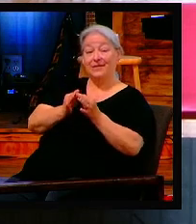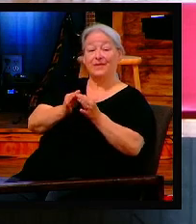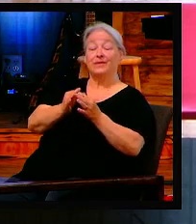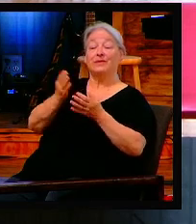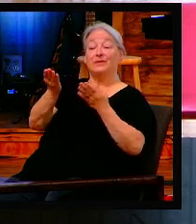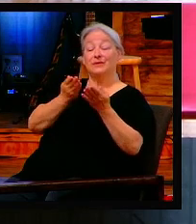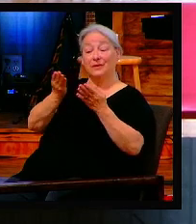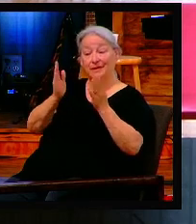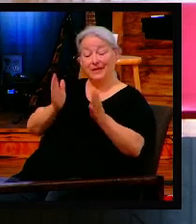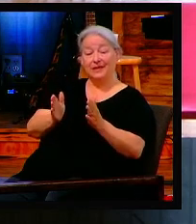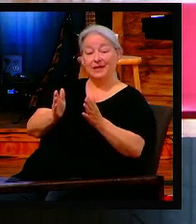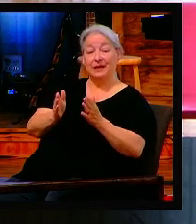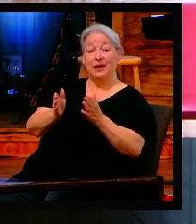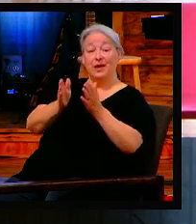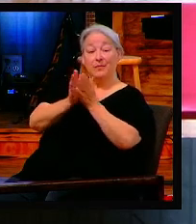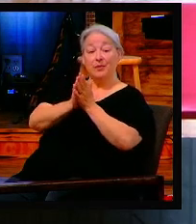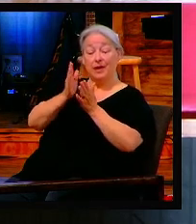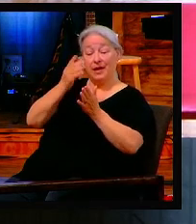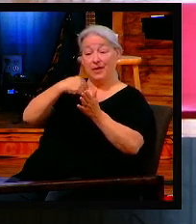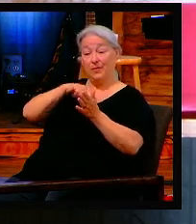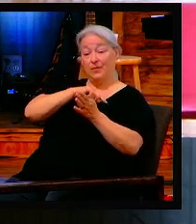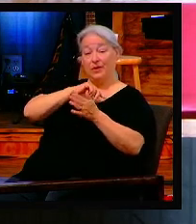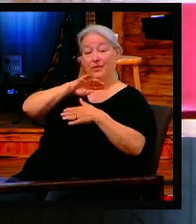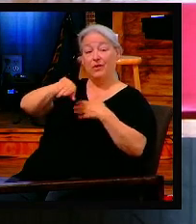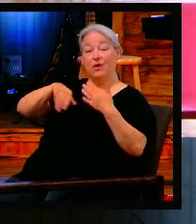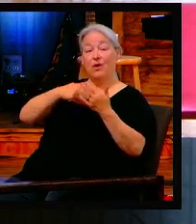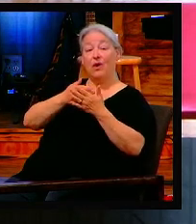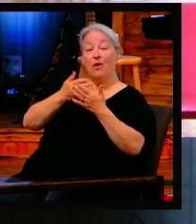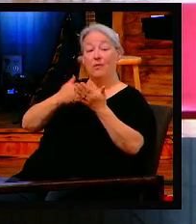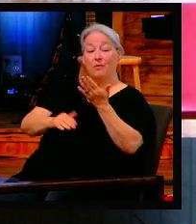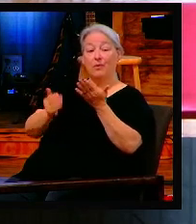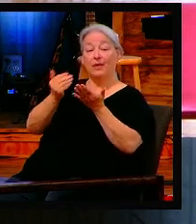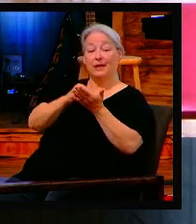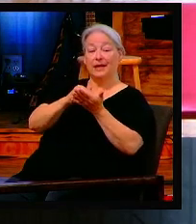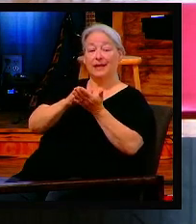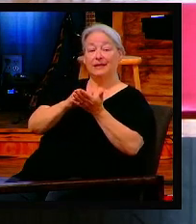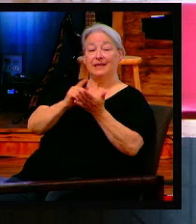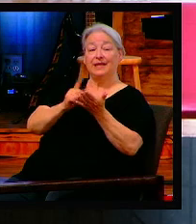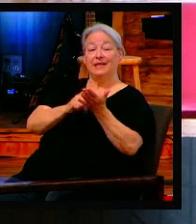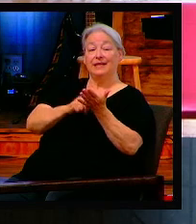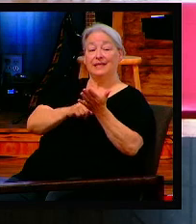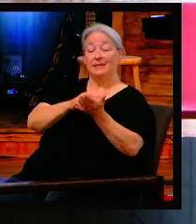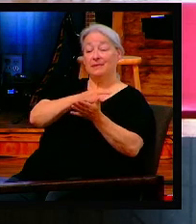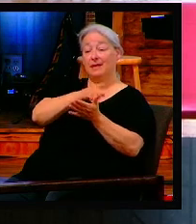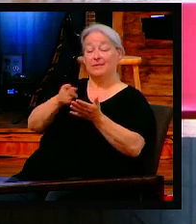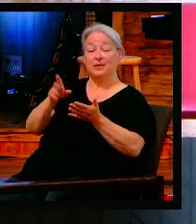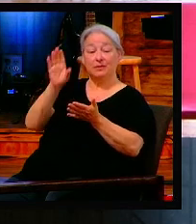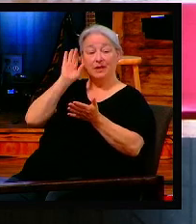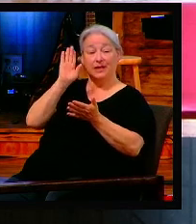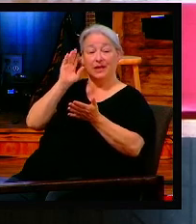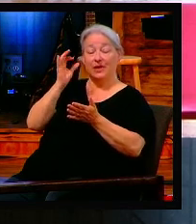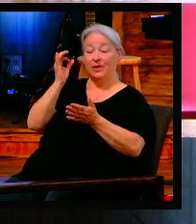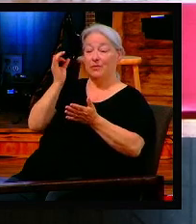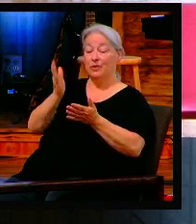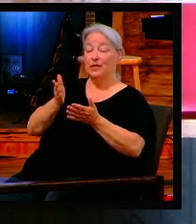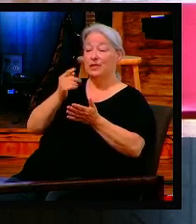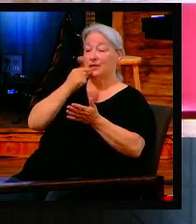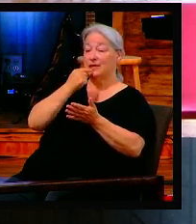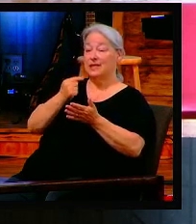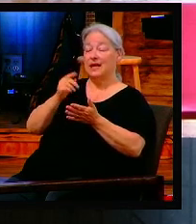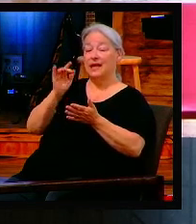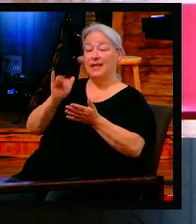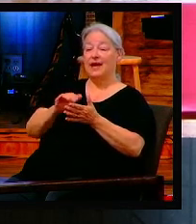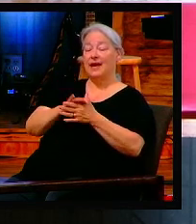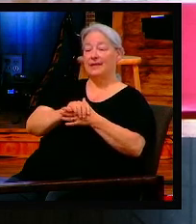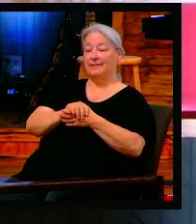I pray that we're all born again. And we can, and you know, sometimes you can hear a preacher say that. But what can we do? First off, don't, this